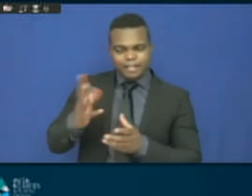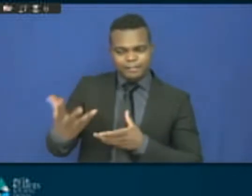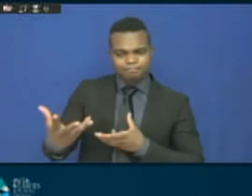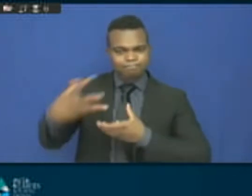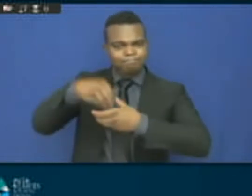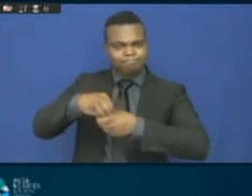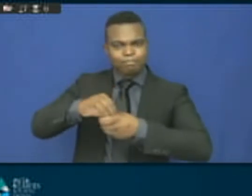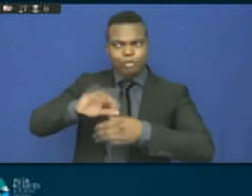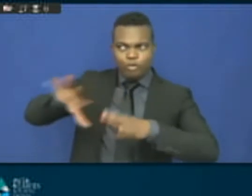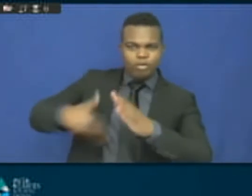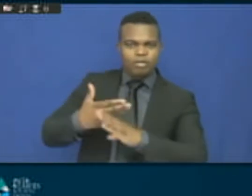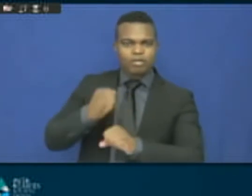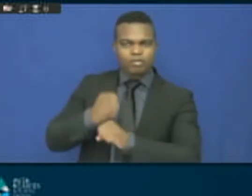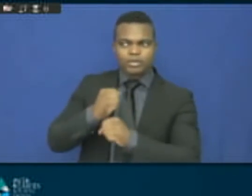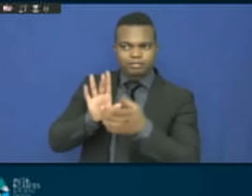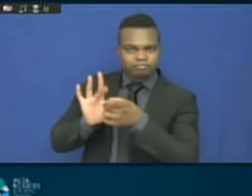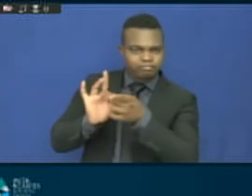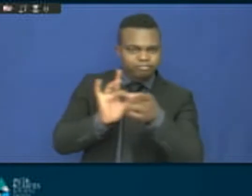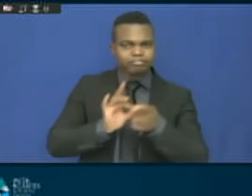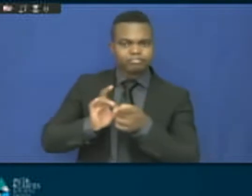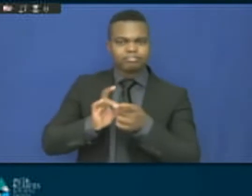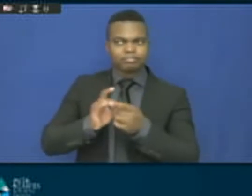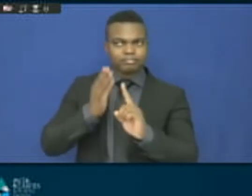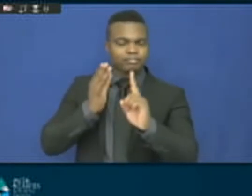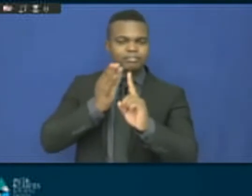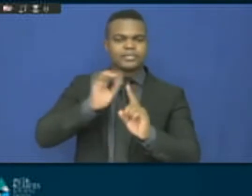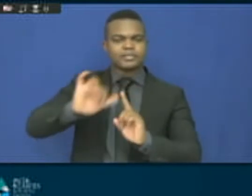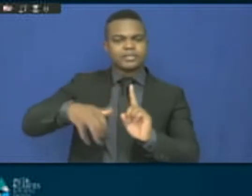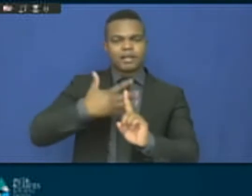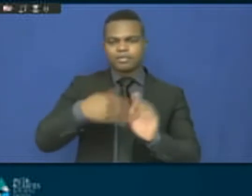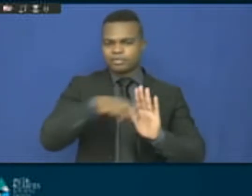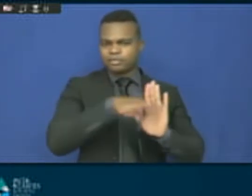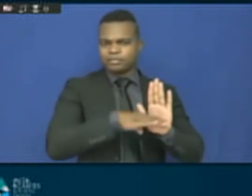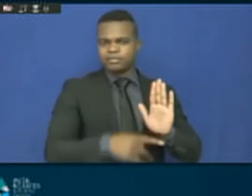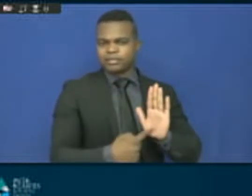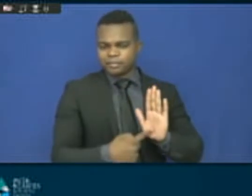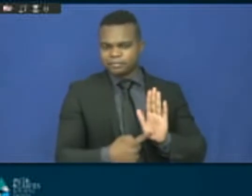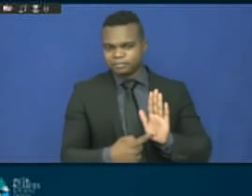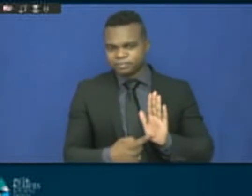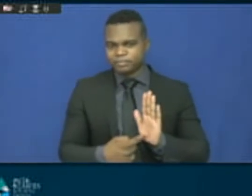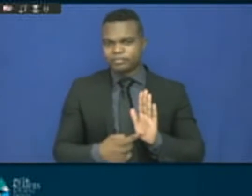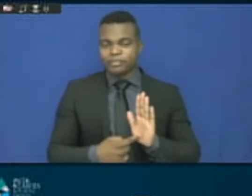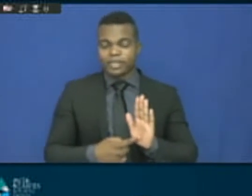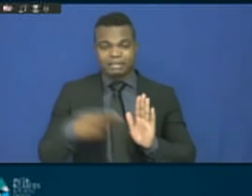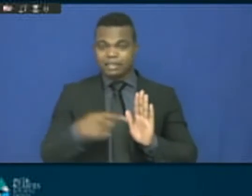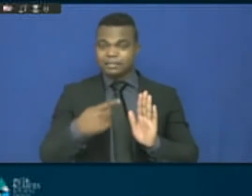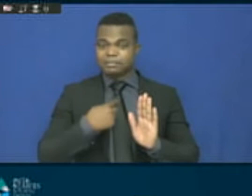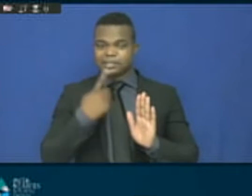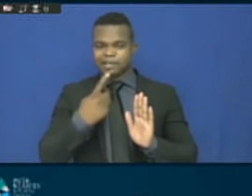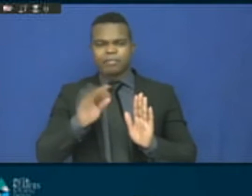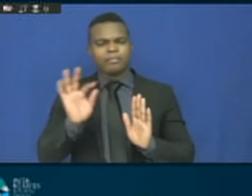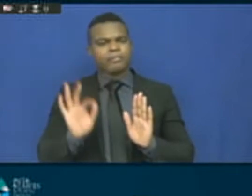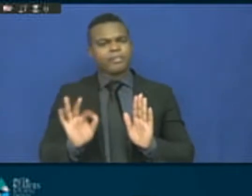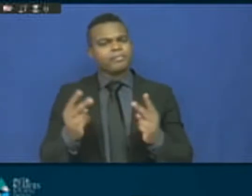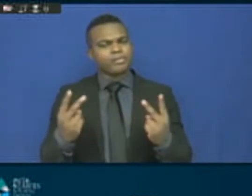between a wide variety of actors. At the national level, various government departments are